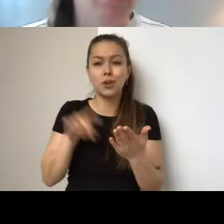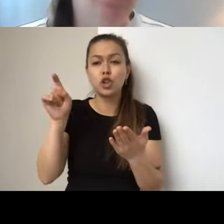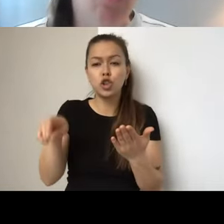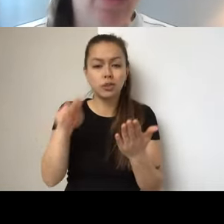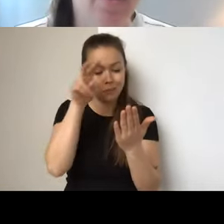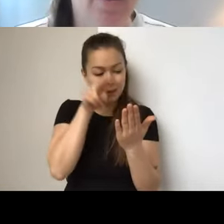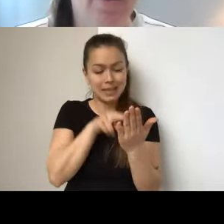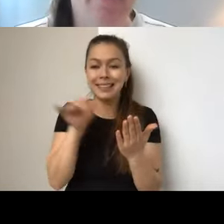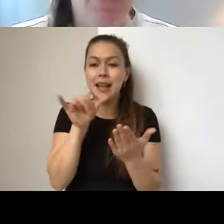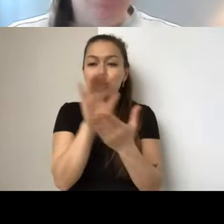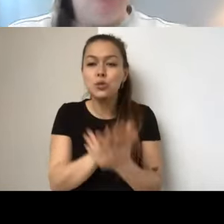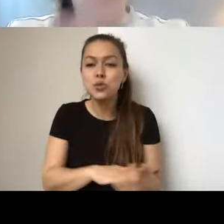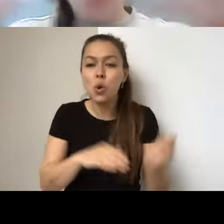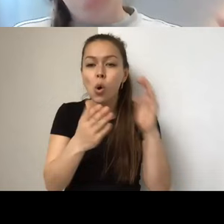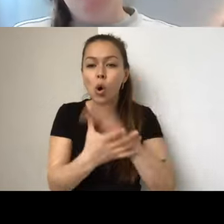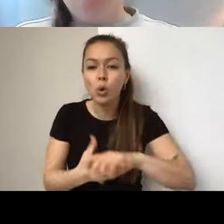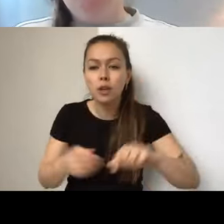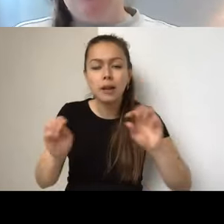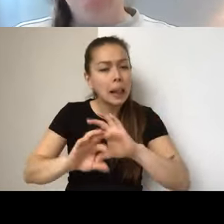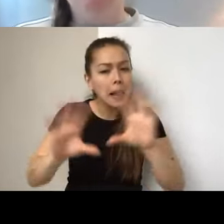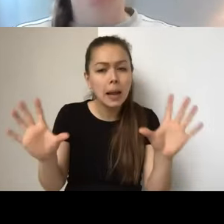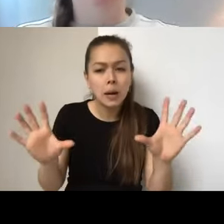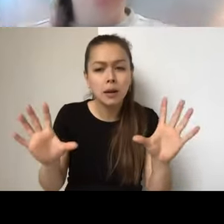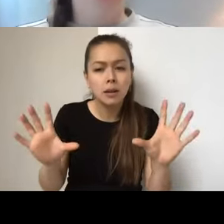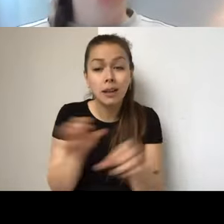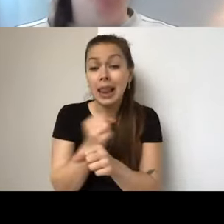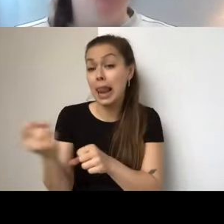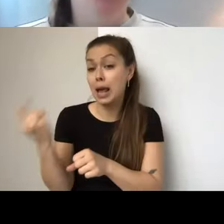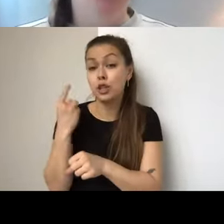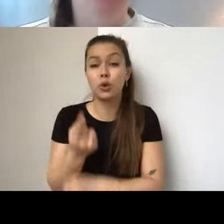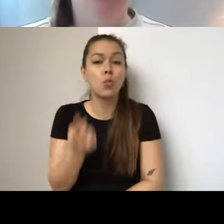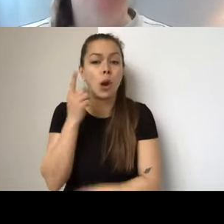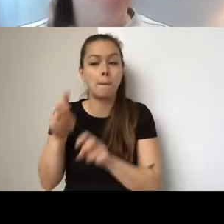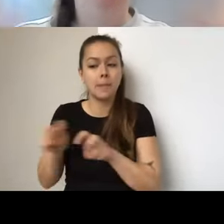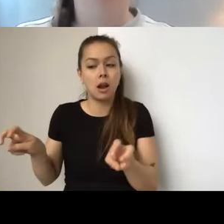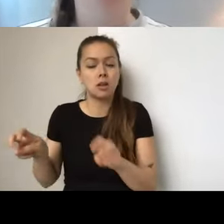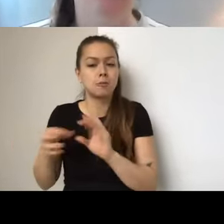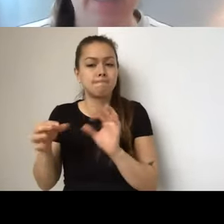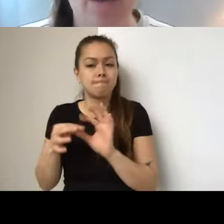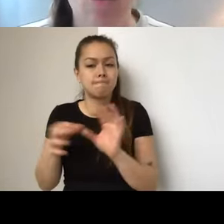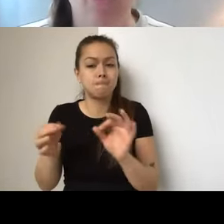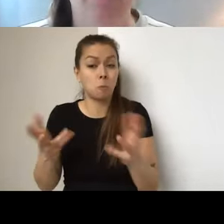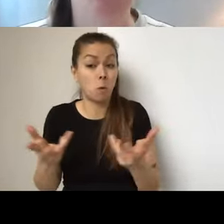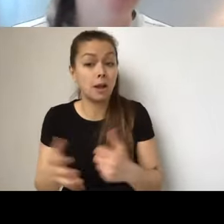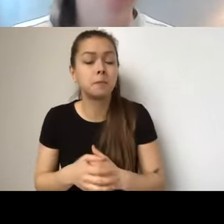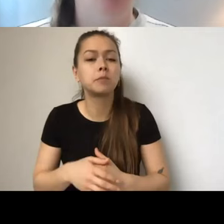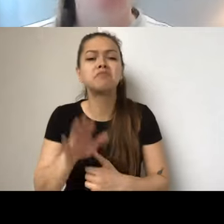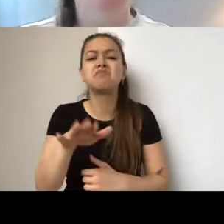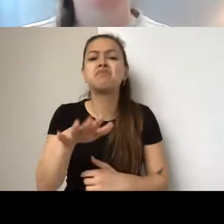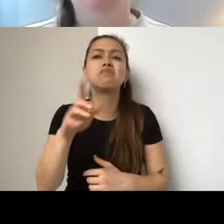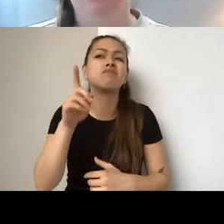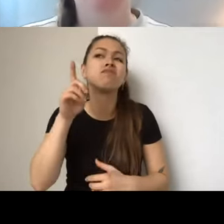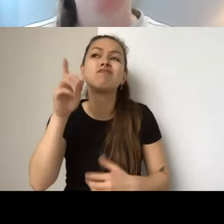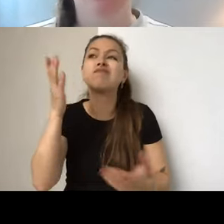these challenges. Um, you know, let's say you have a challenge that's a bit broader, um, how to re-engage your in-person